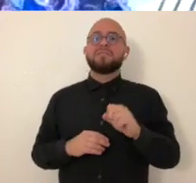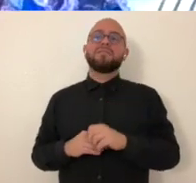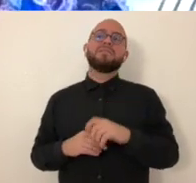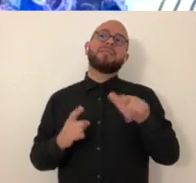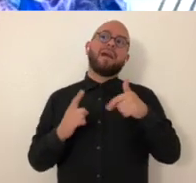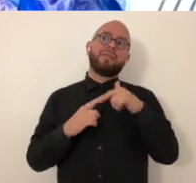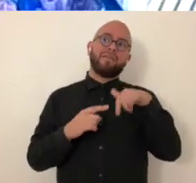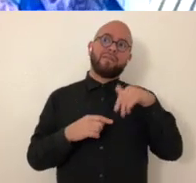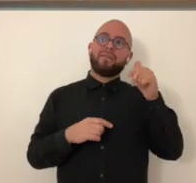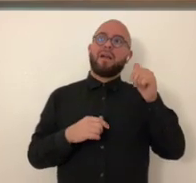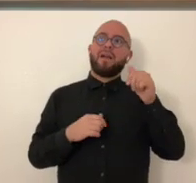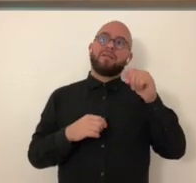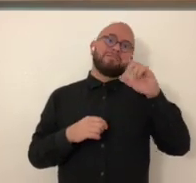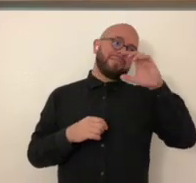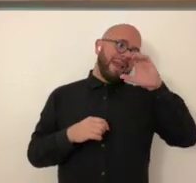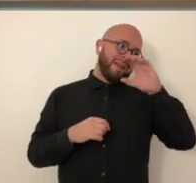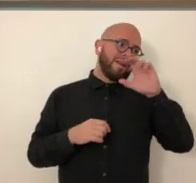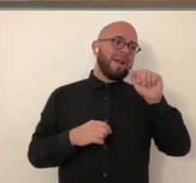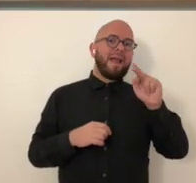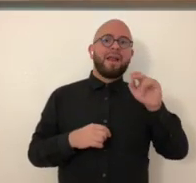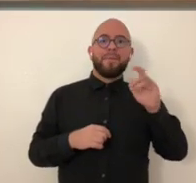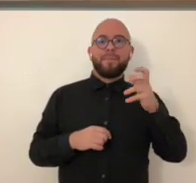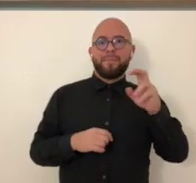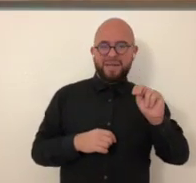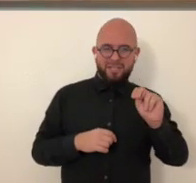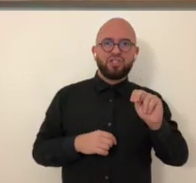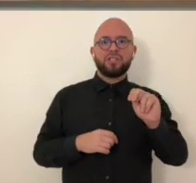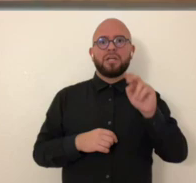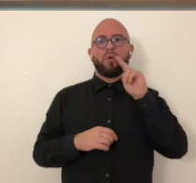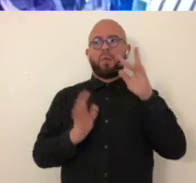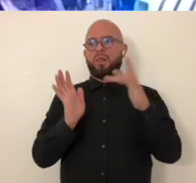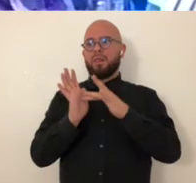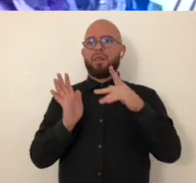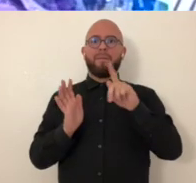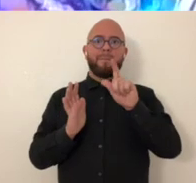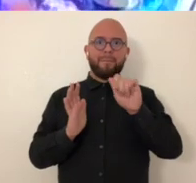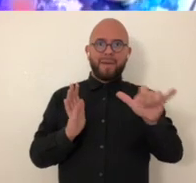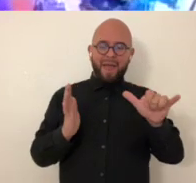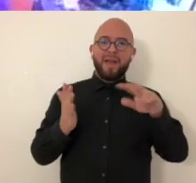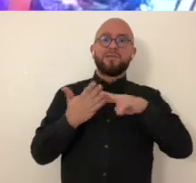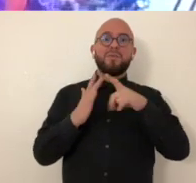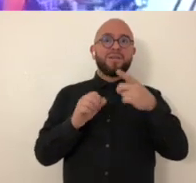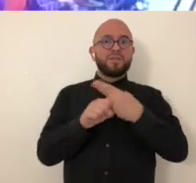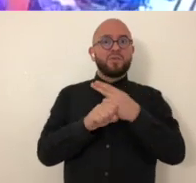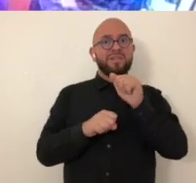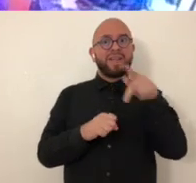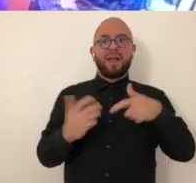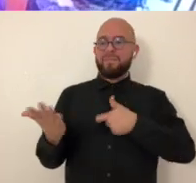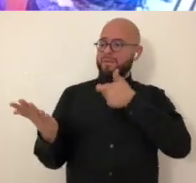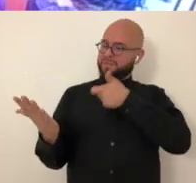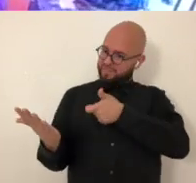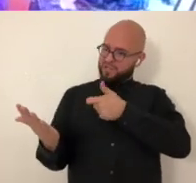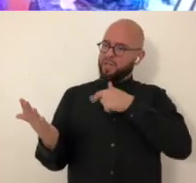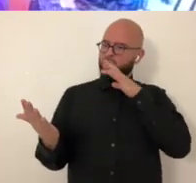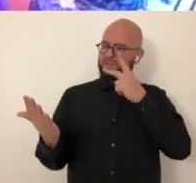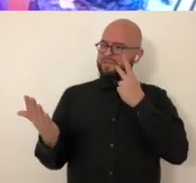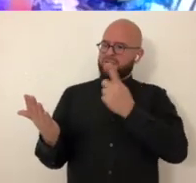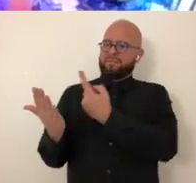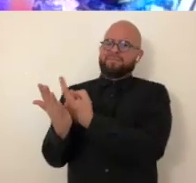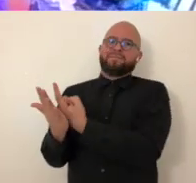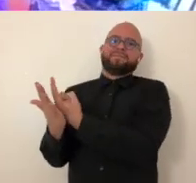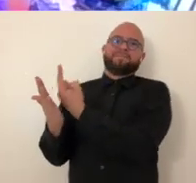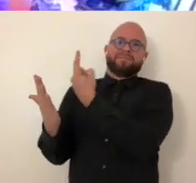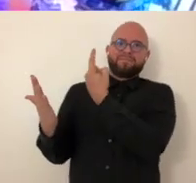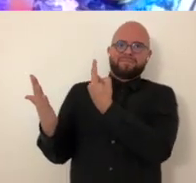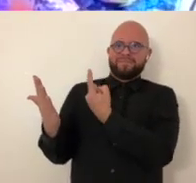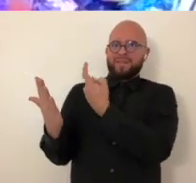on the piece then i will have that animation played usually when people scan it with an app they're